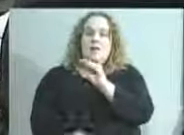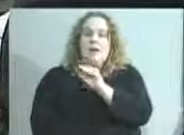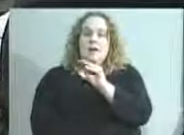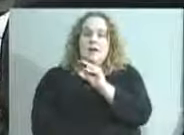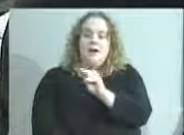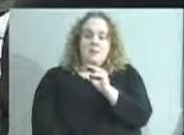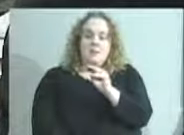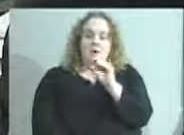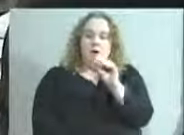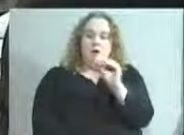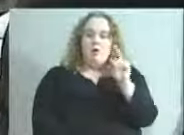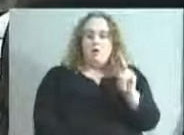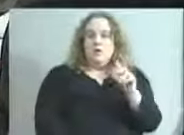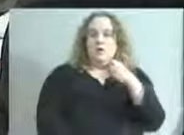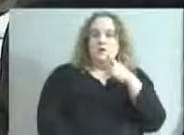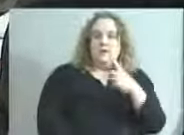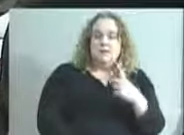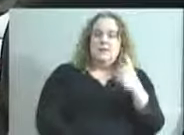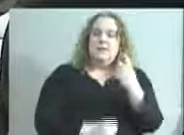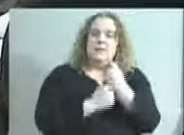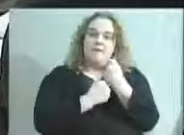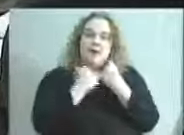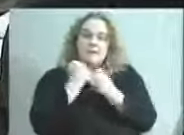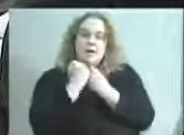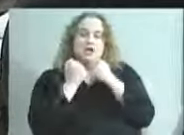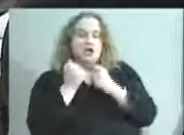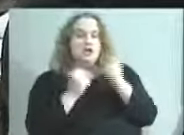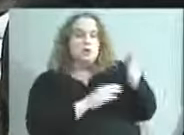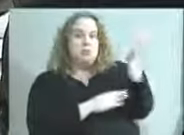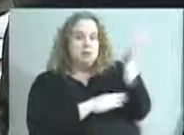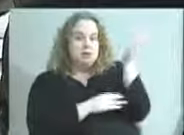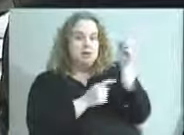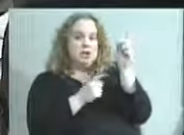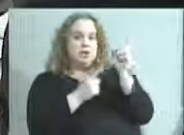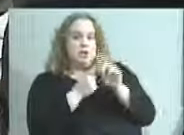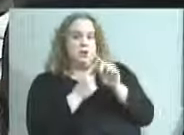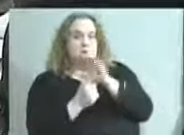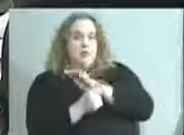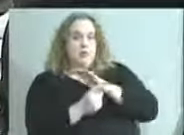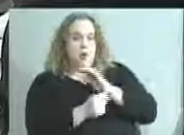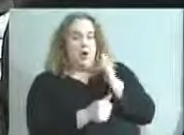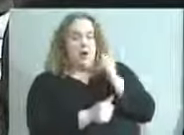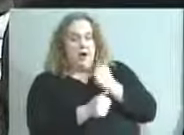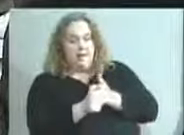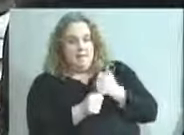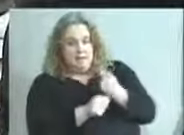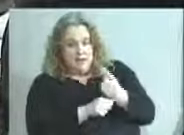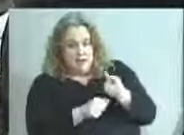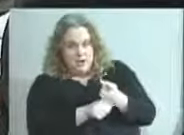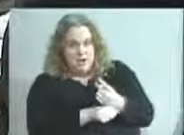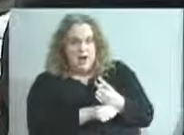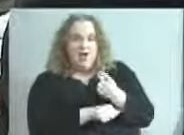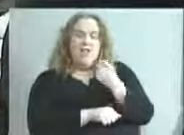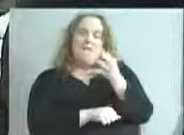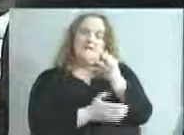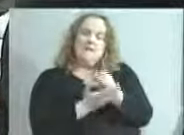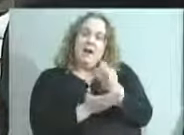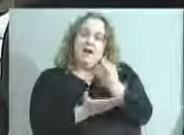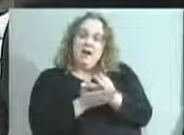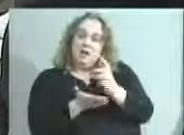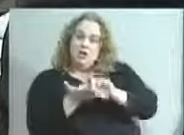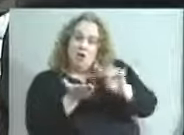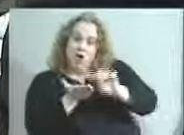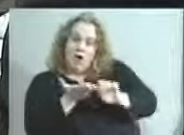present to the board every year its financial audit and also its IRS Form 990, which can be reviewed by the